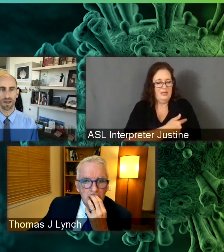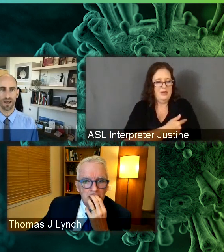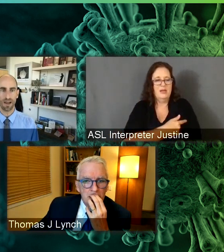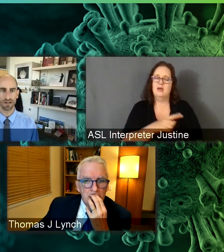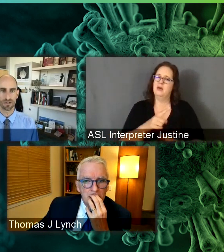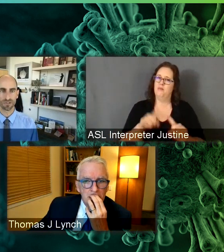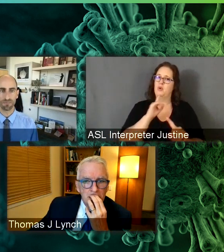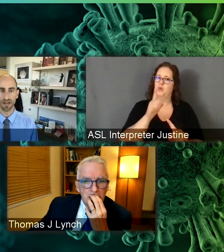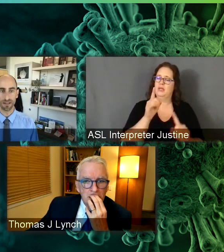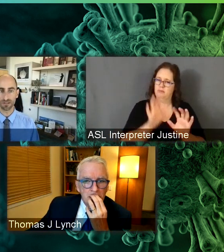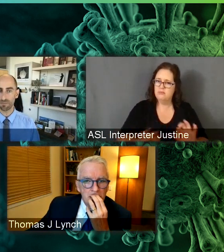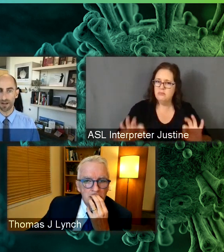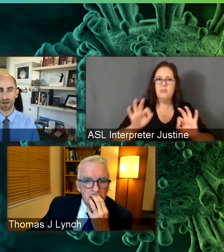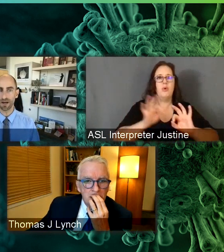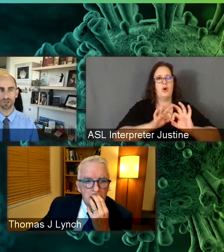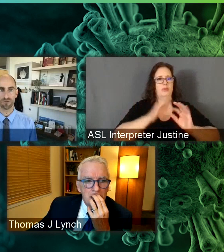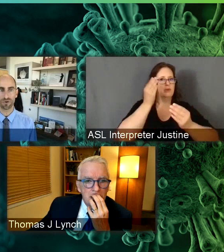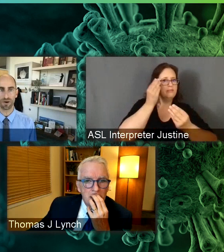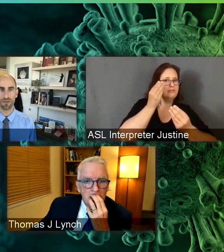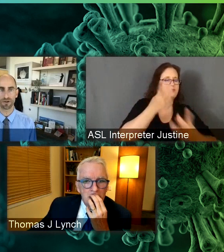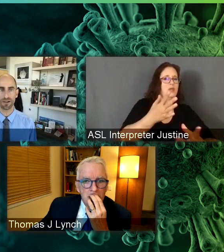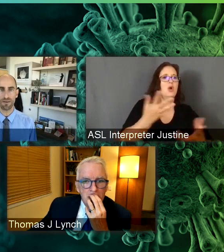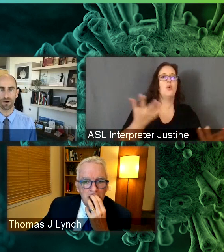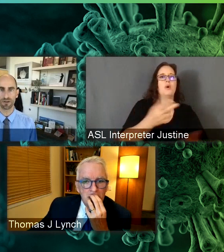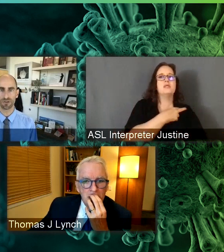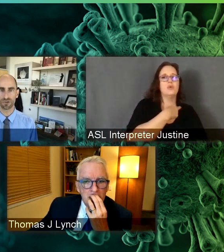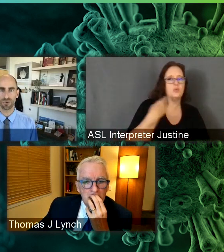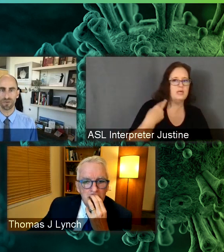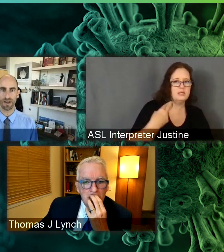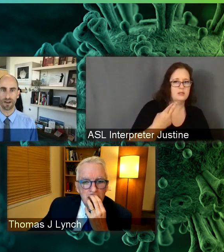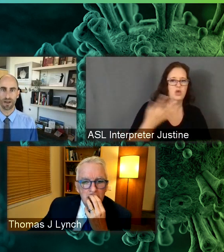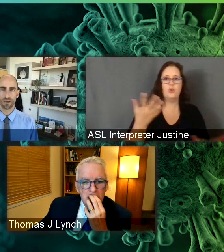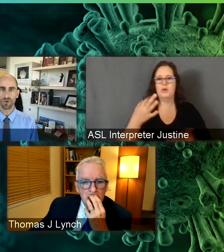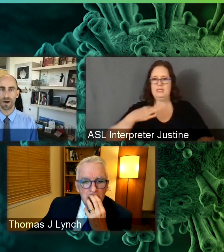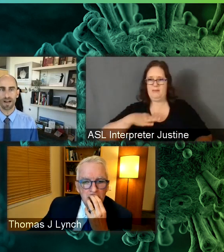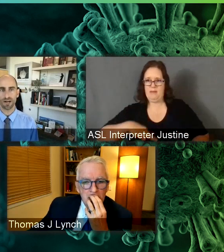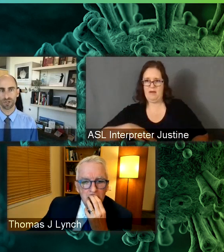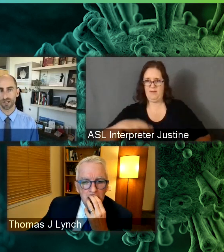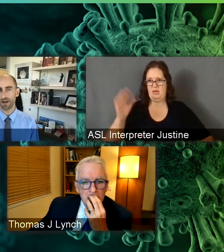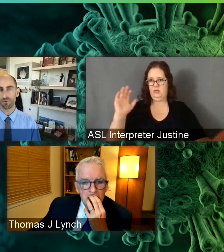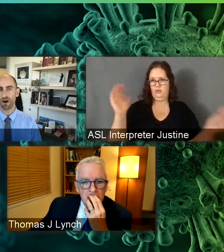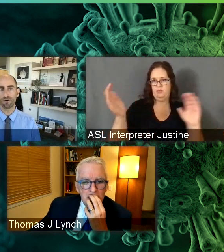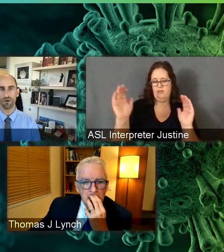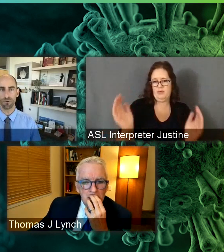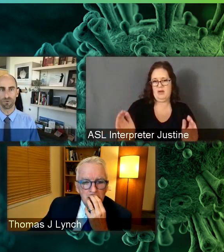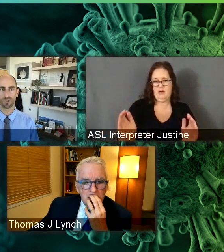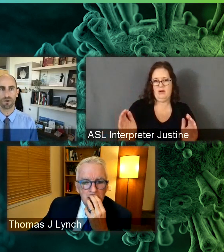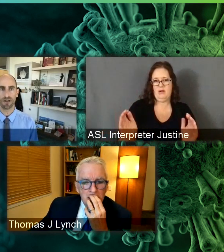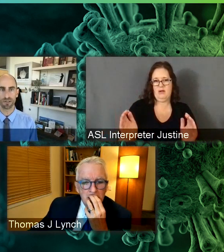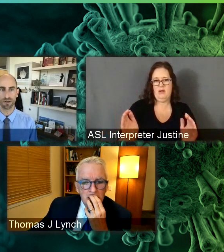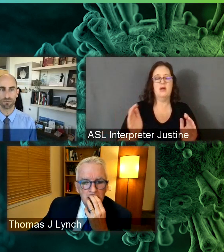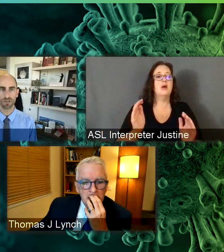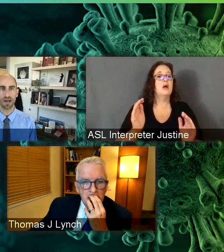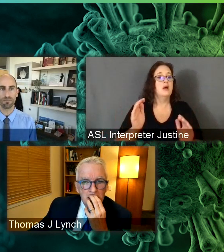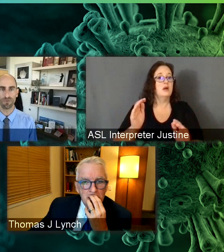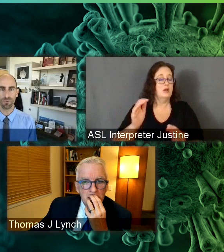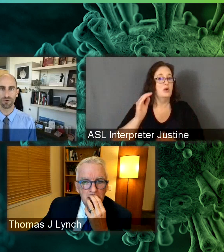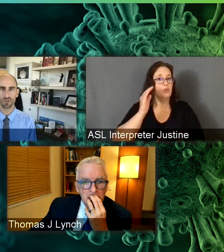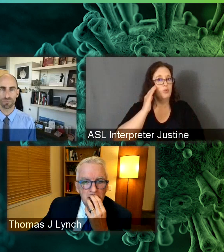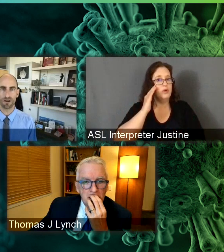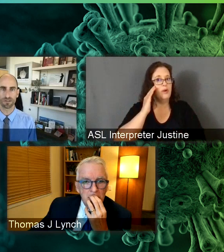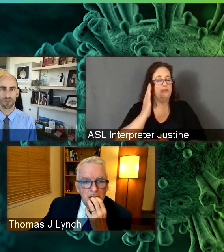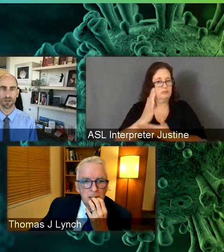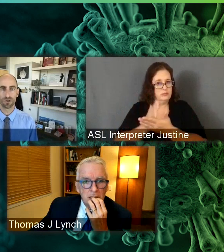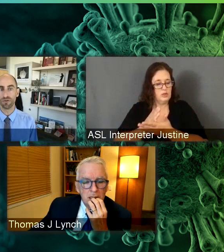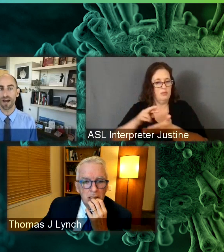is. And some data that's come out of the Hutch and other collaborators has shown that you might actually get a broader immune response and a different type of